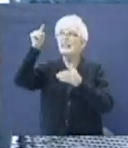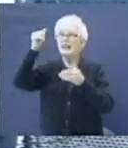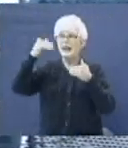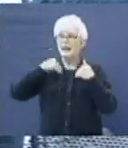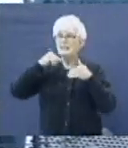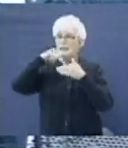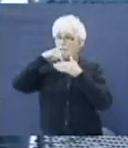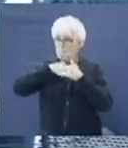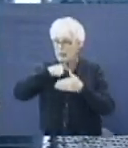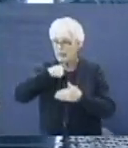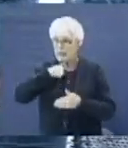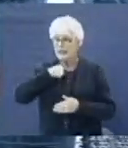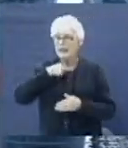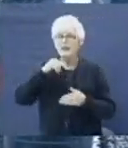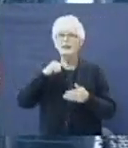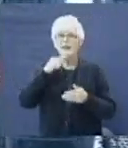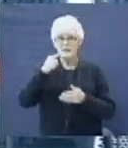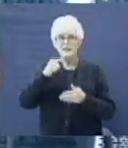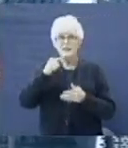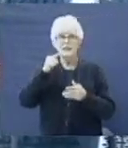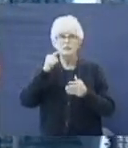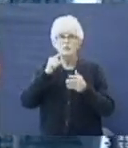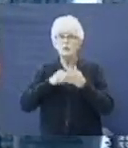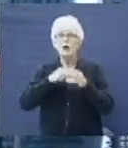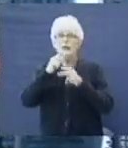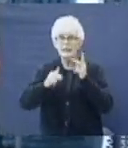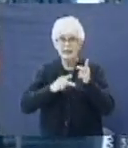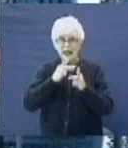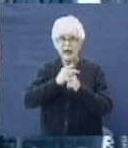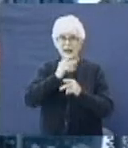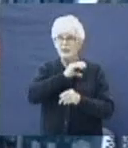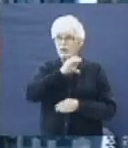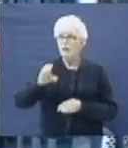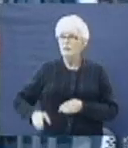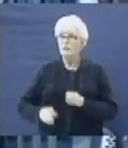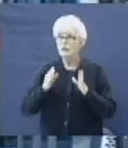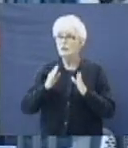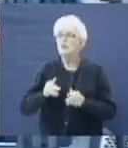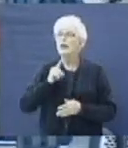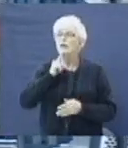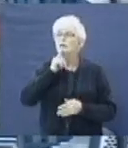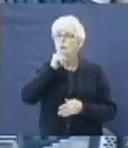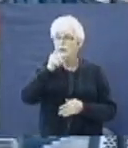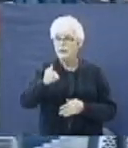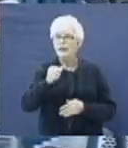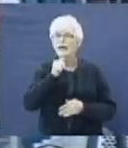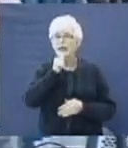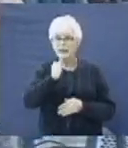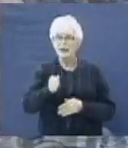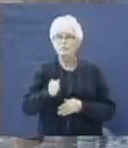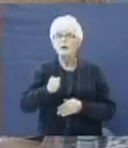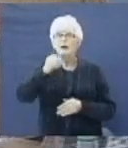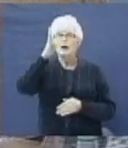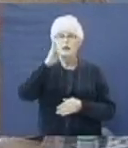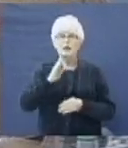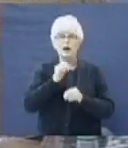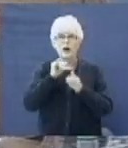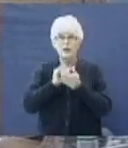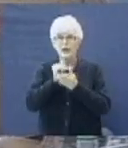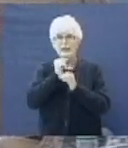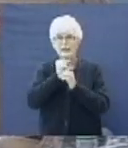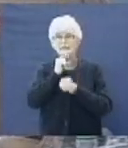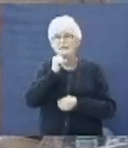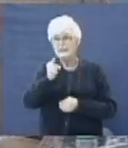that says what kind of Christian I truly am. It was God that said,